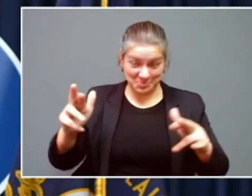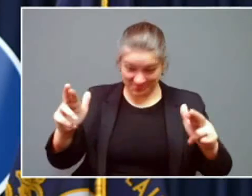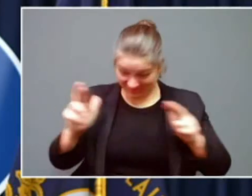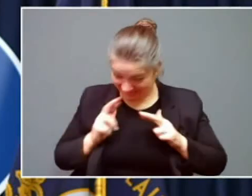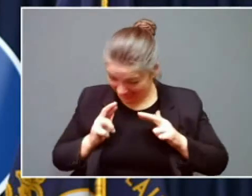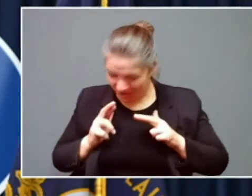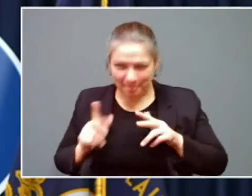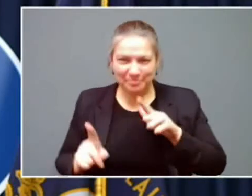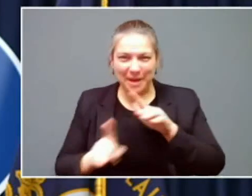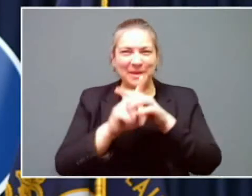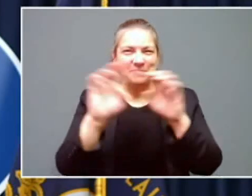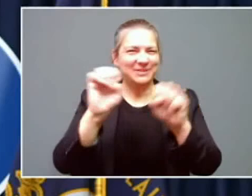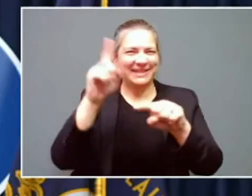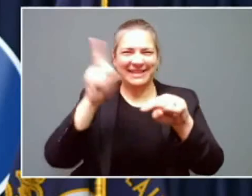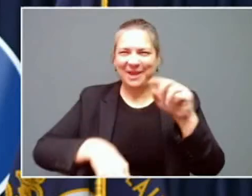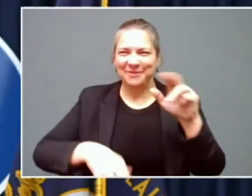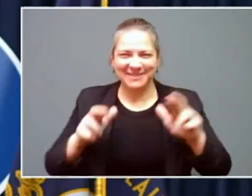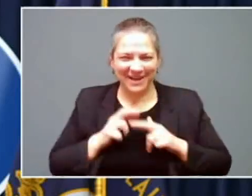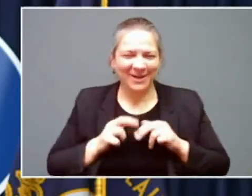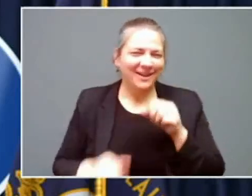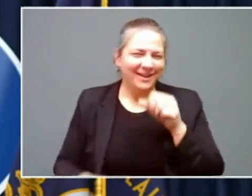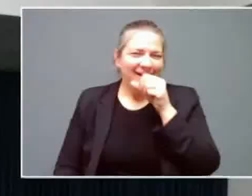director Michael Dossett.